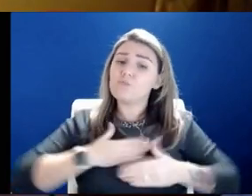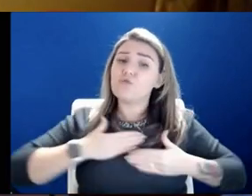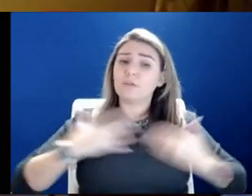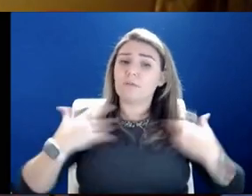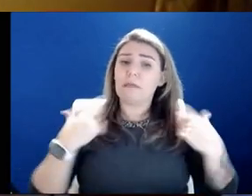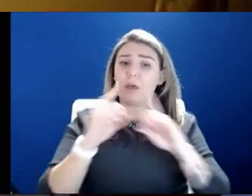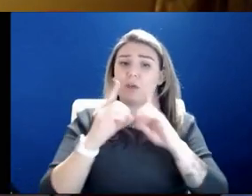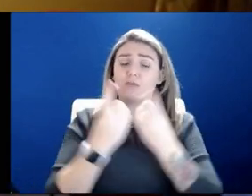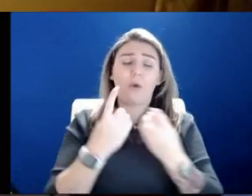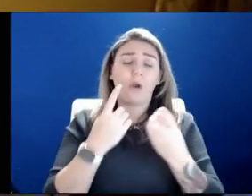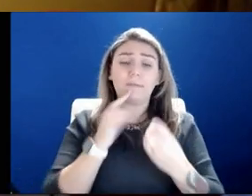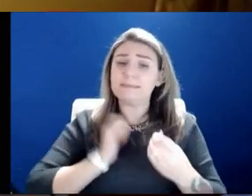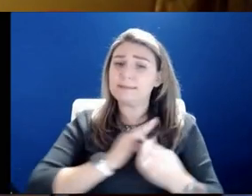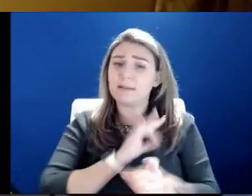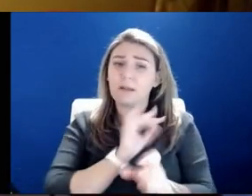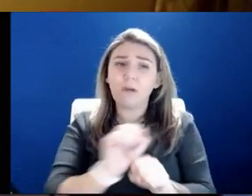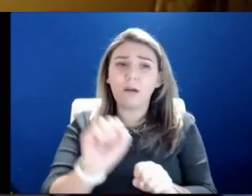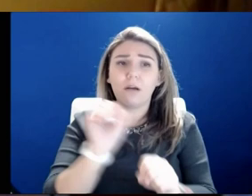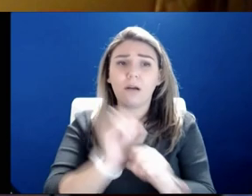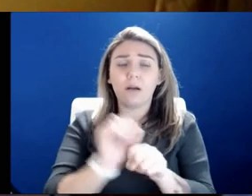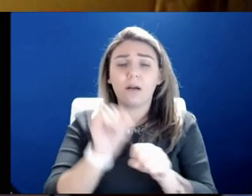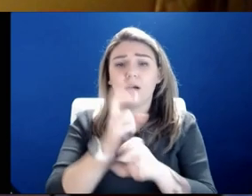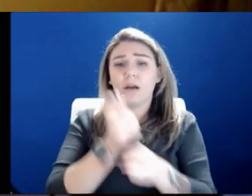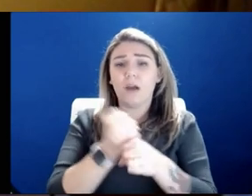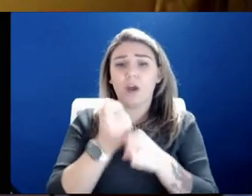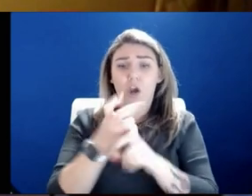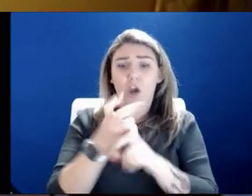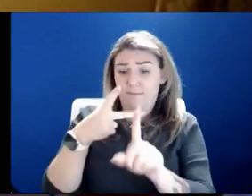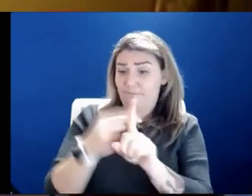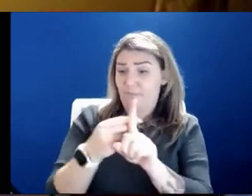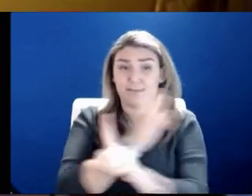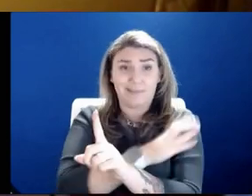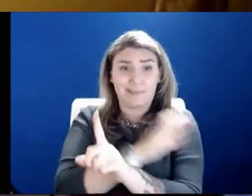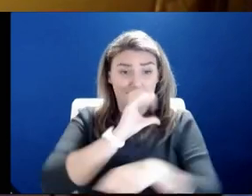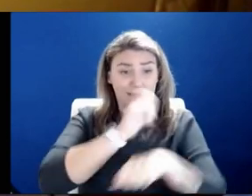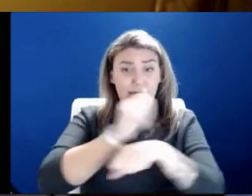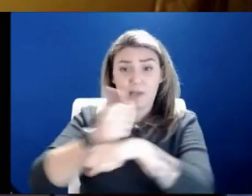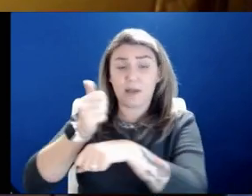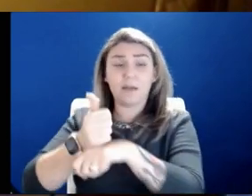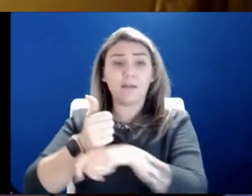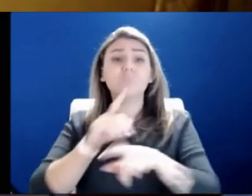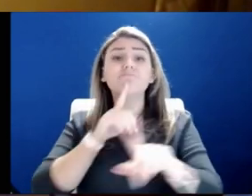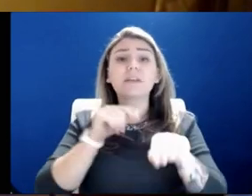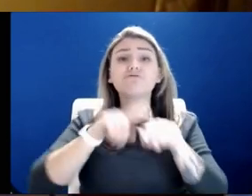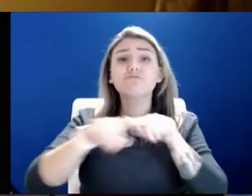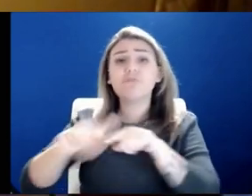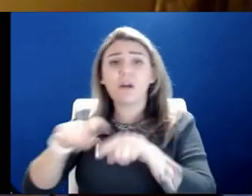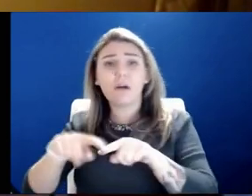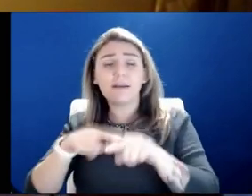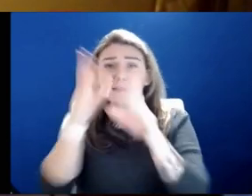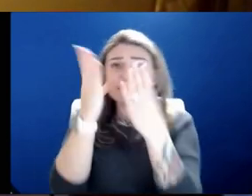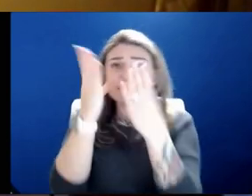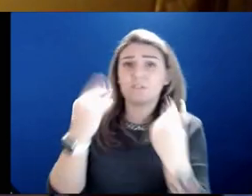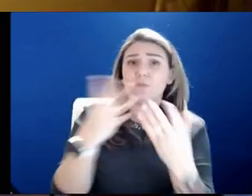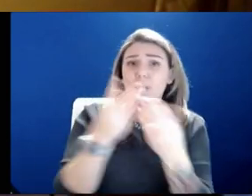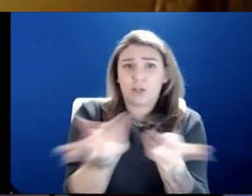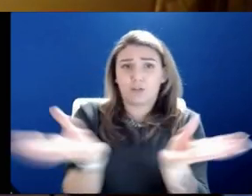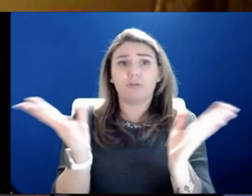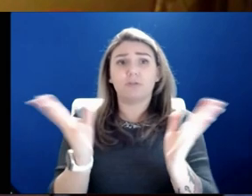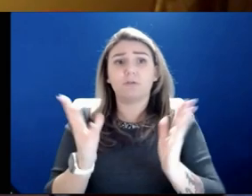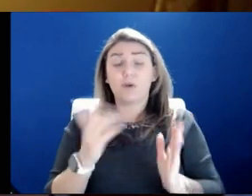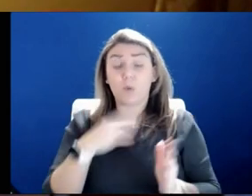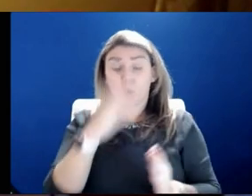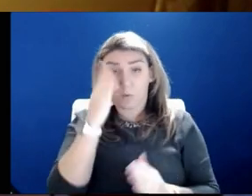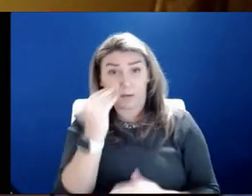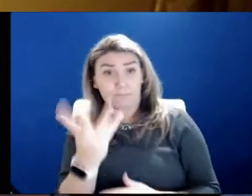is working very hard to get vaccine clinics set up where they can answering calls, working on the information side. And I will note that